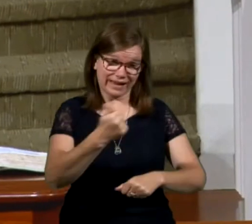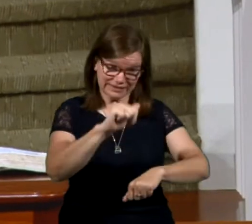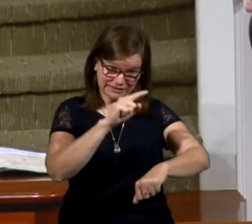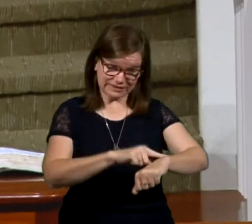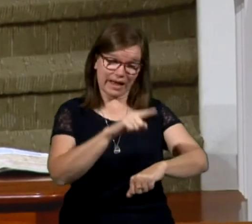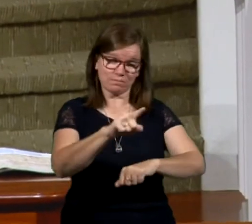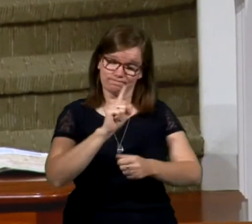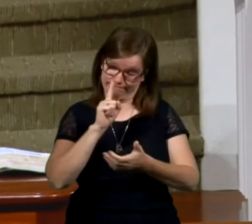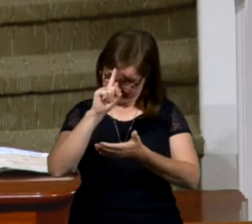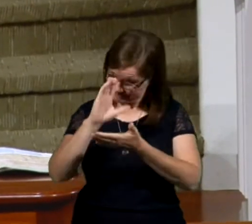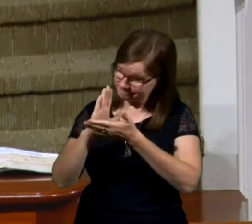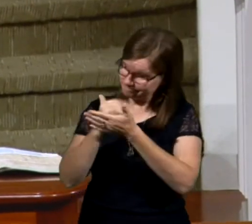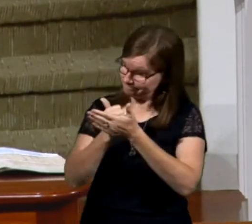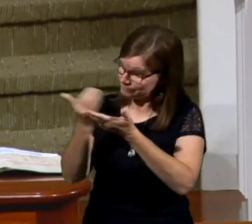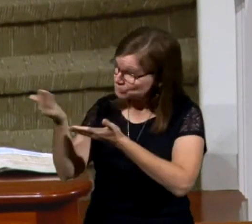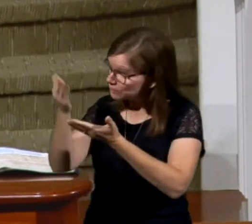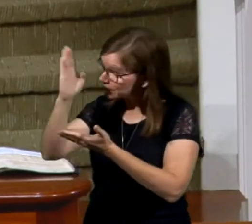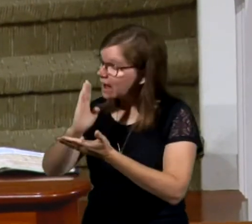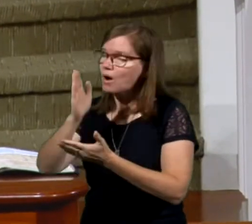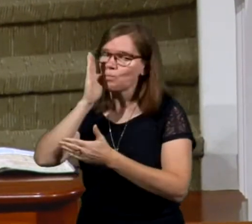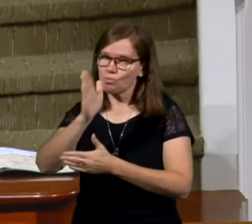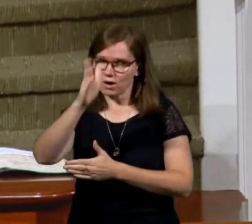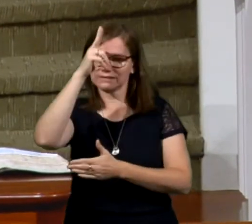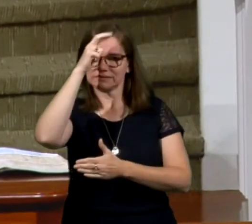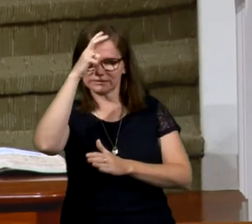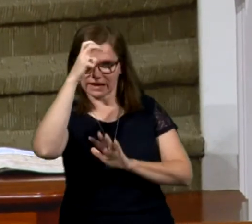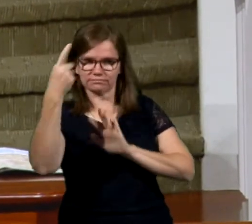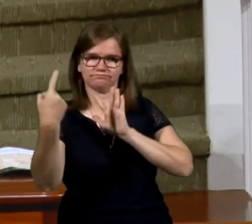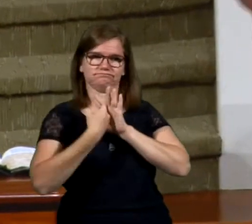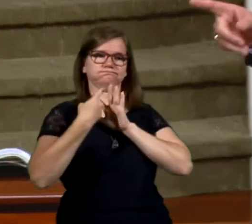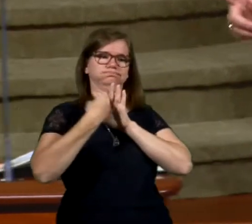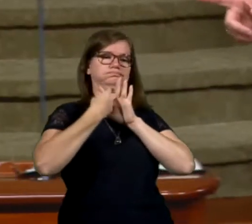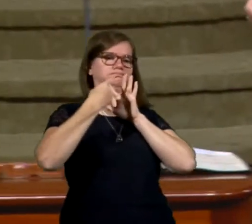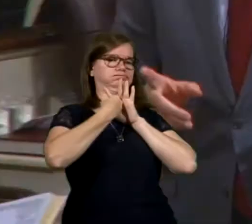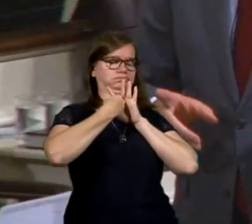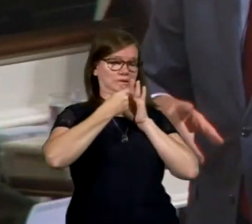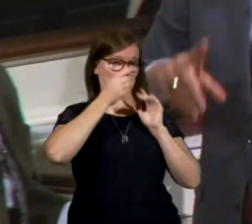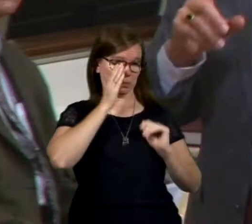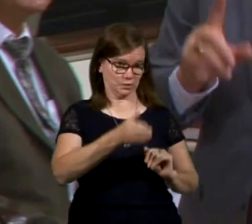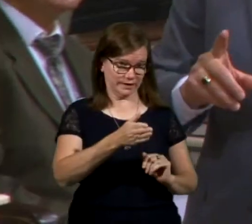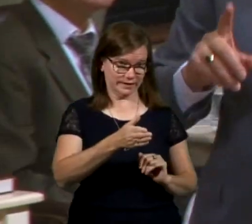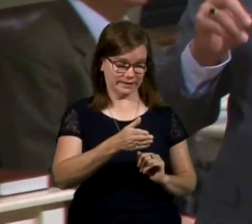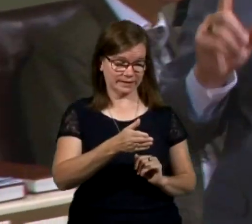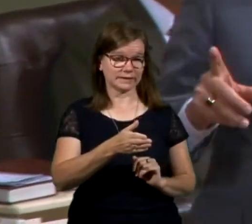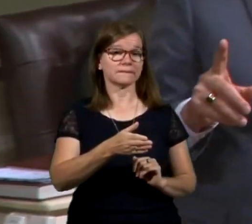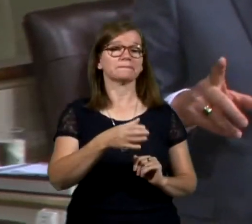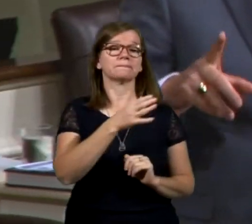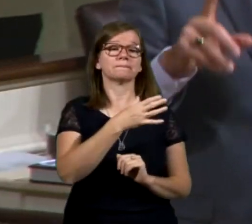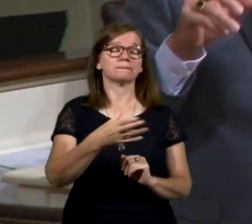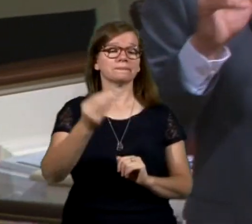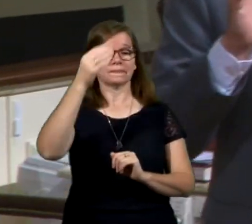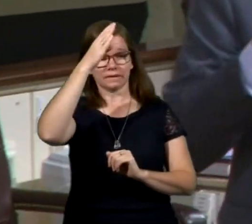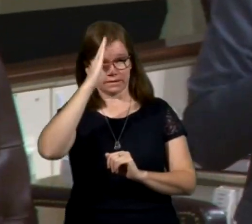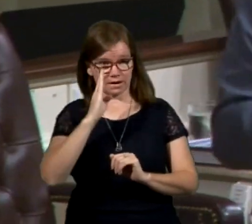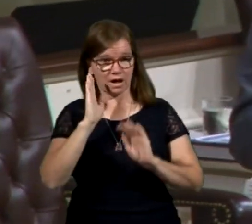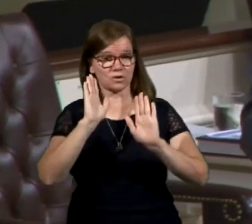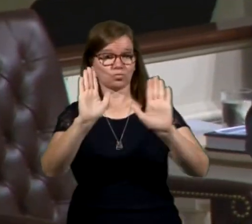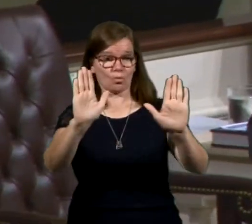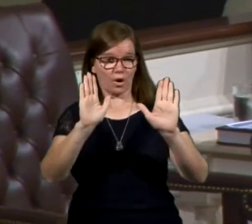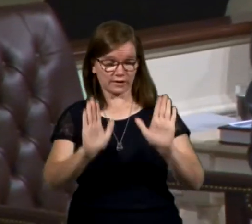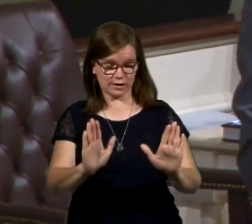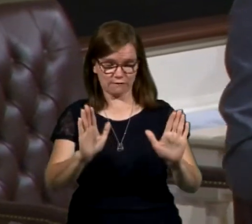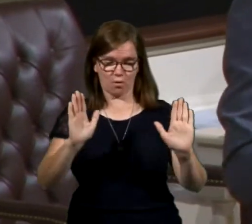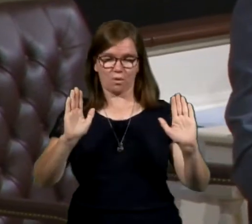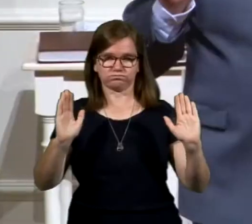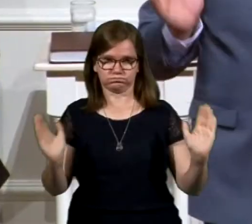going to have some satanic opposition. At the same time, that's followed by God's wonderful presence